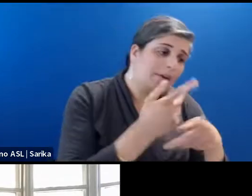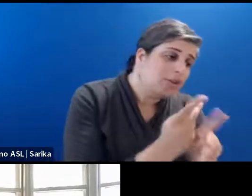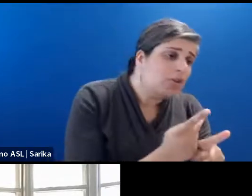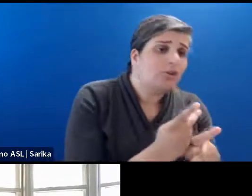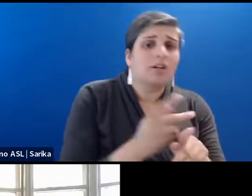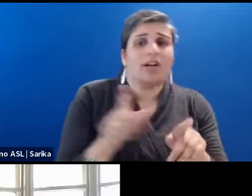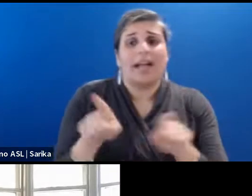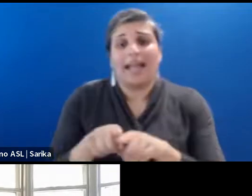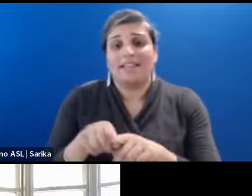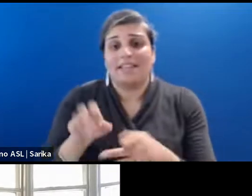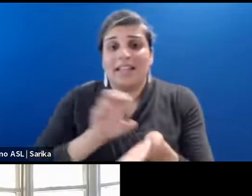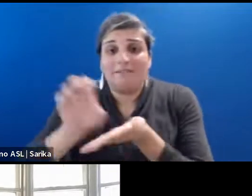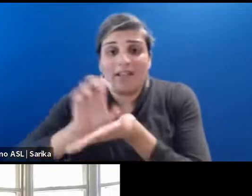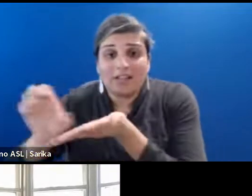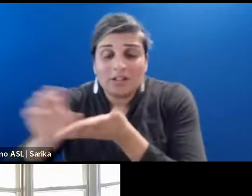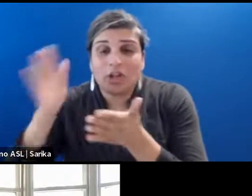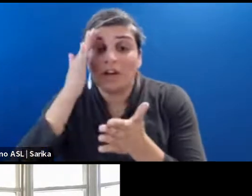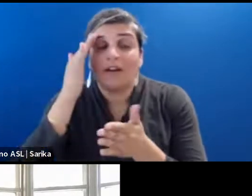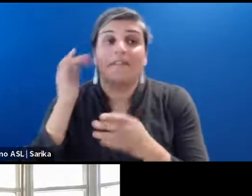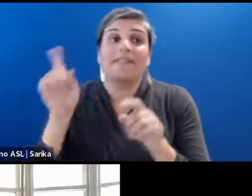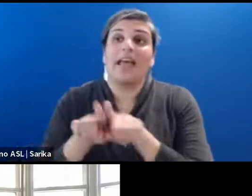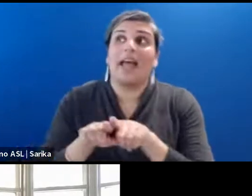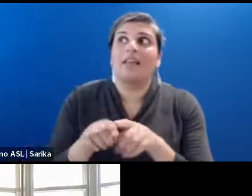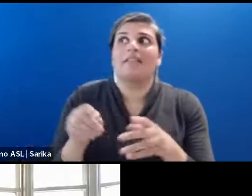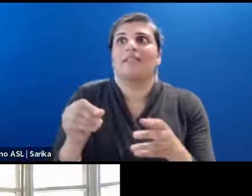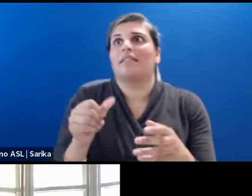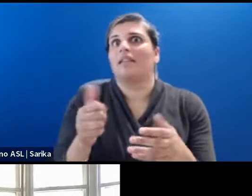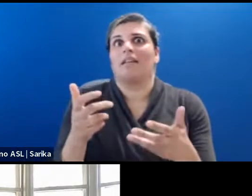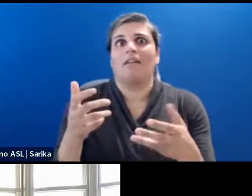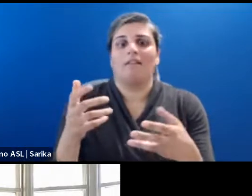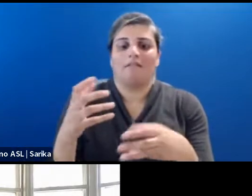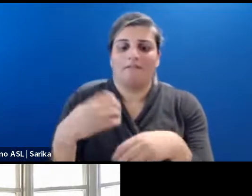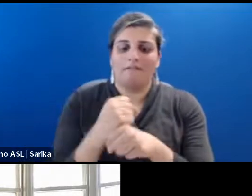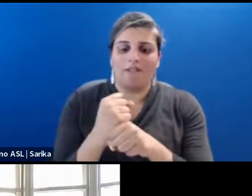as the investor in these projects, uh,